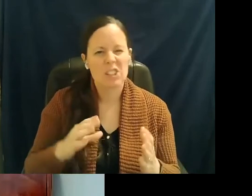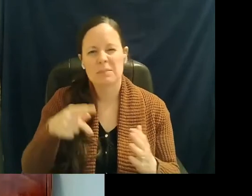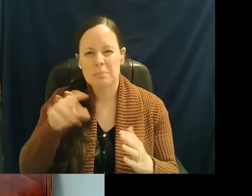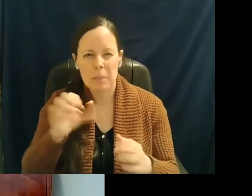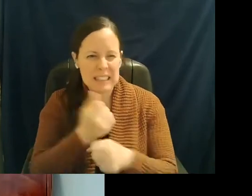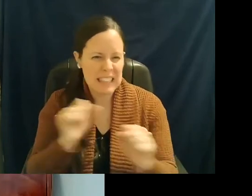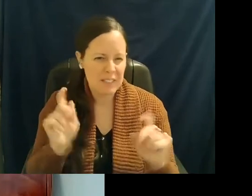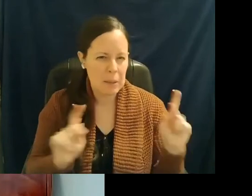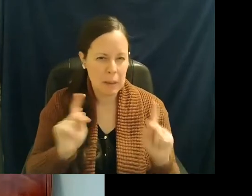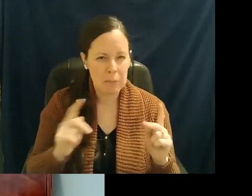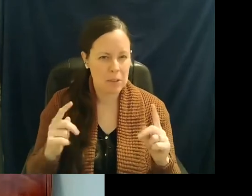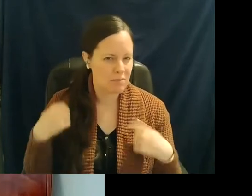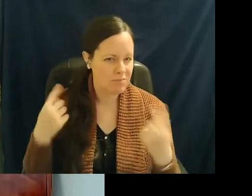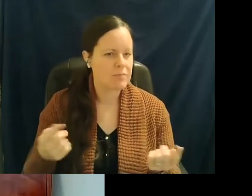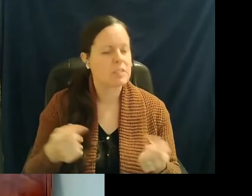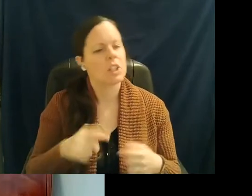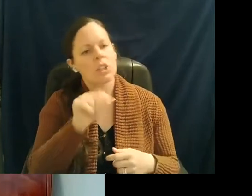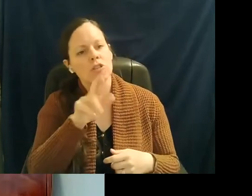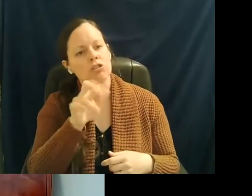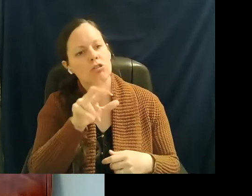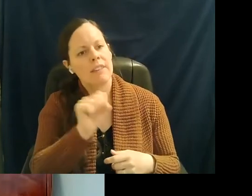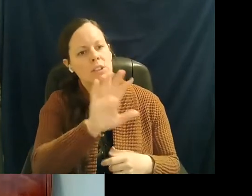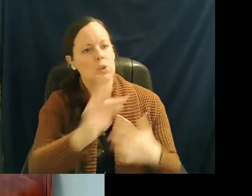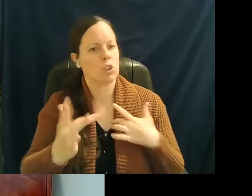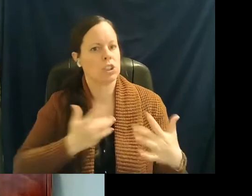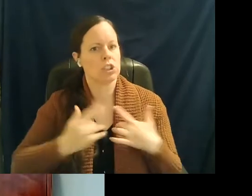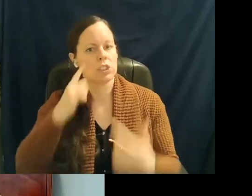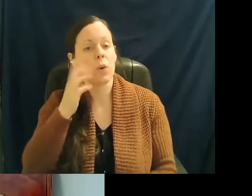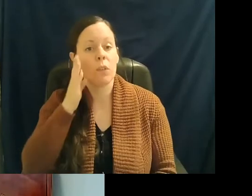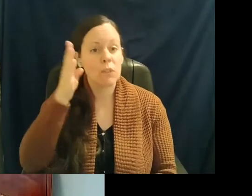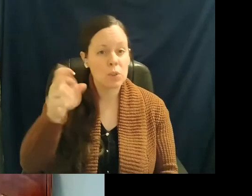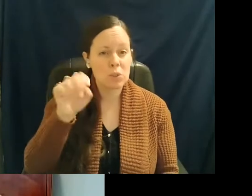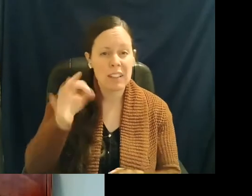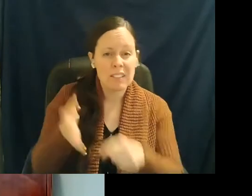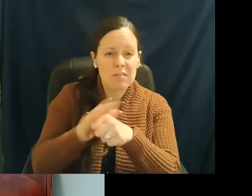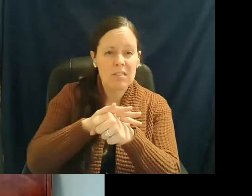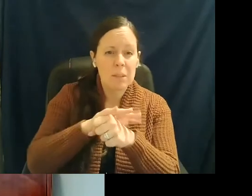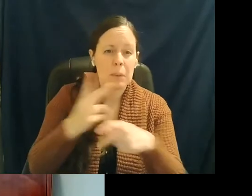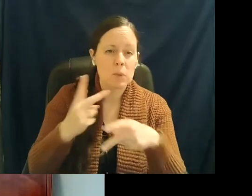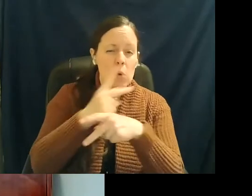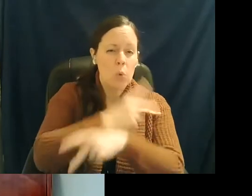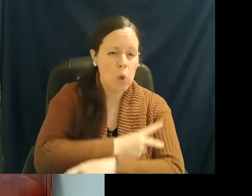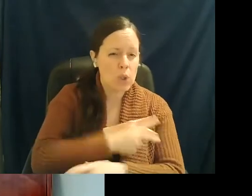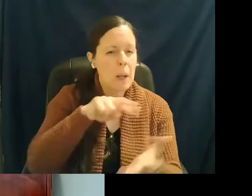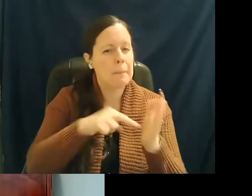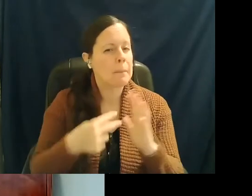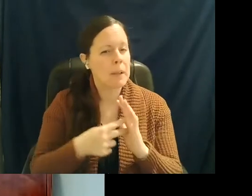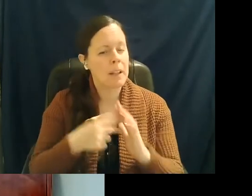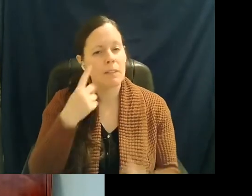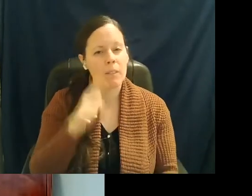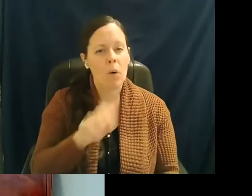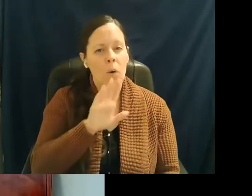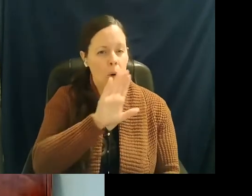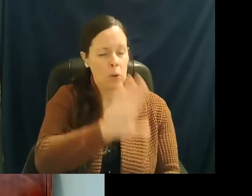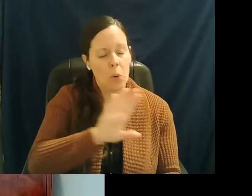So Travis, what concerns do you have for the future if COVID-19 continues to worsen? What does that mean for the response